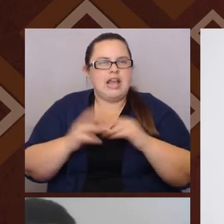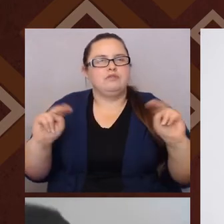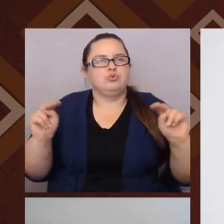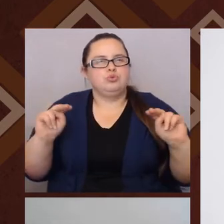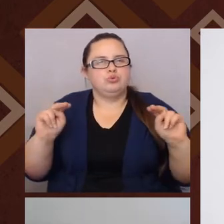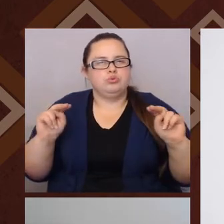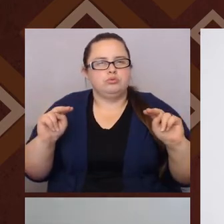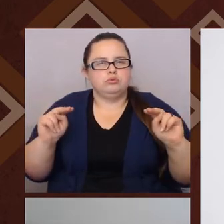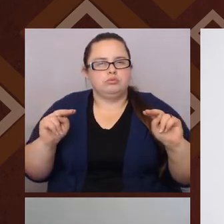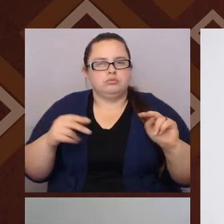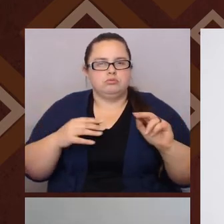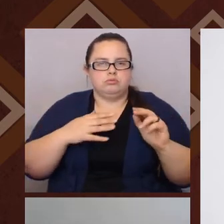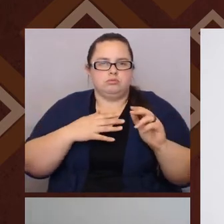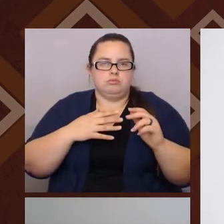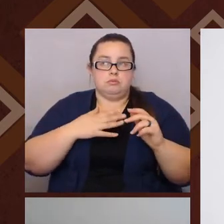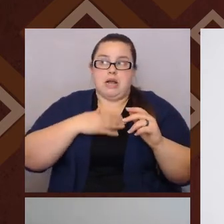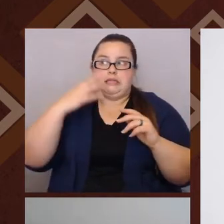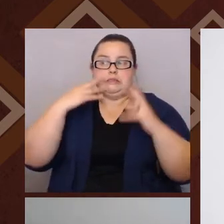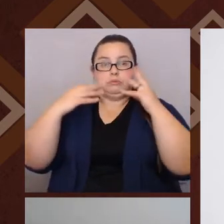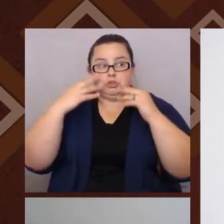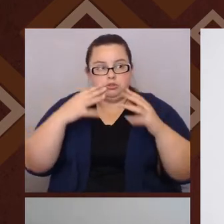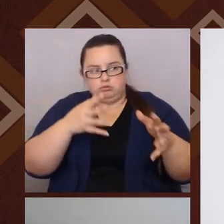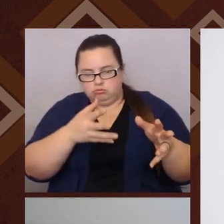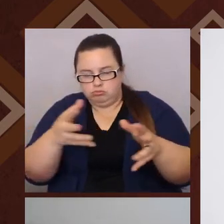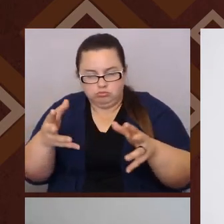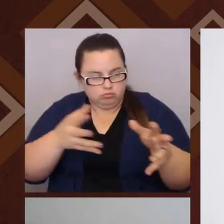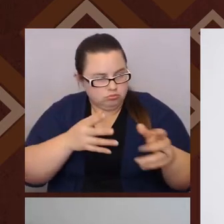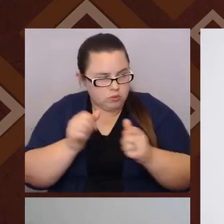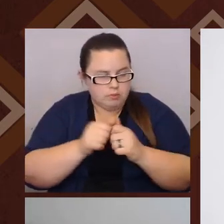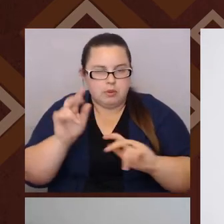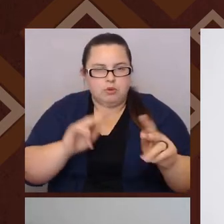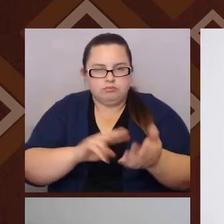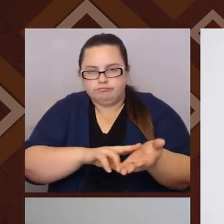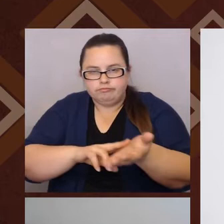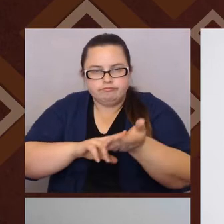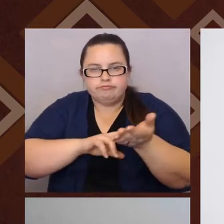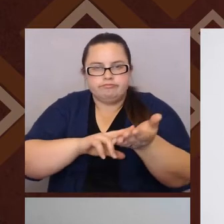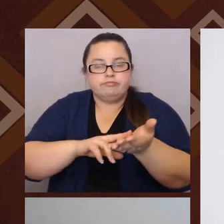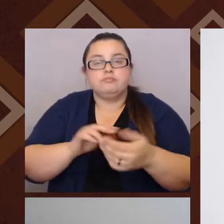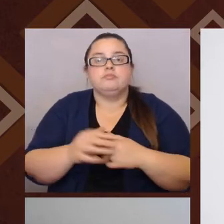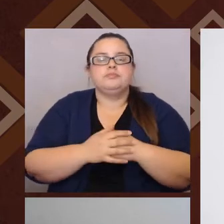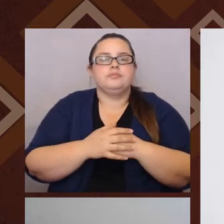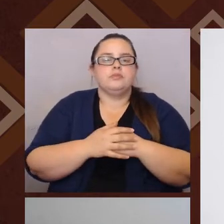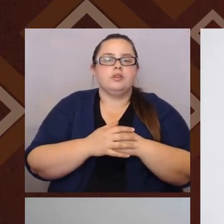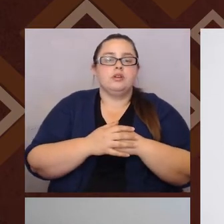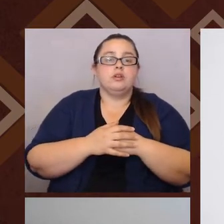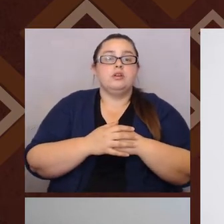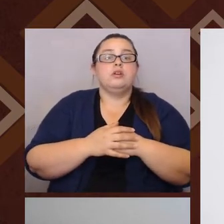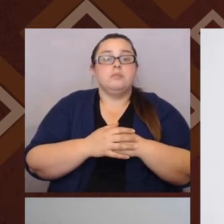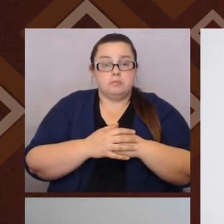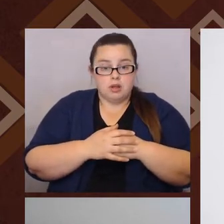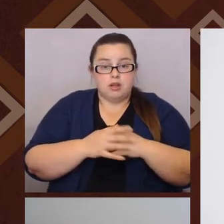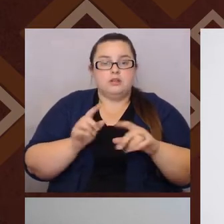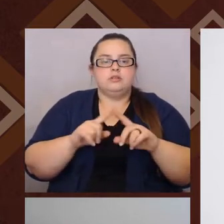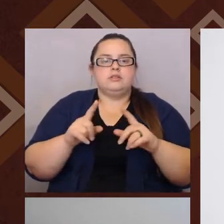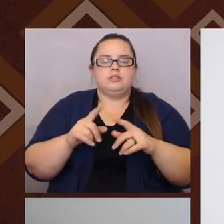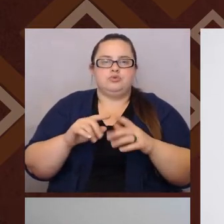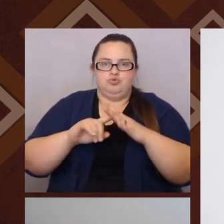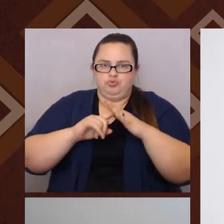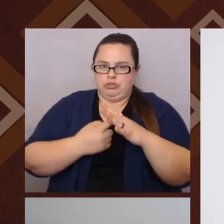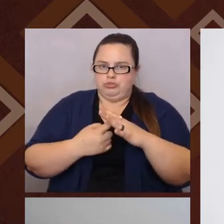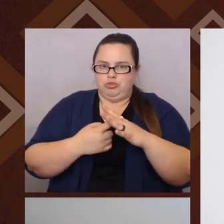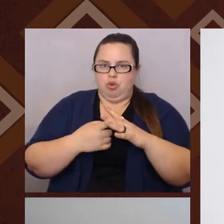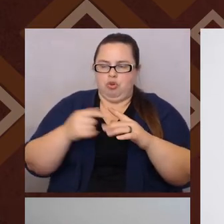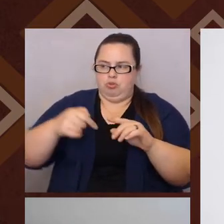I would say in my experience of it, but original connotations, as we look to the, the 1930s and forties is that